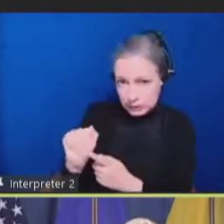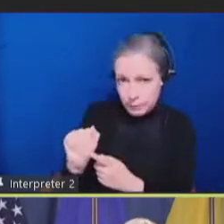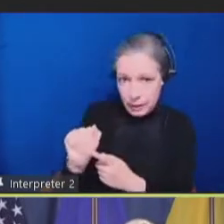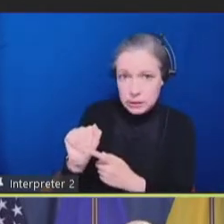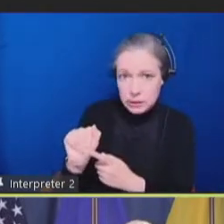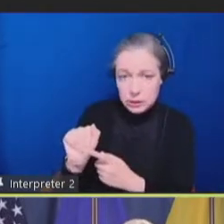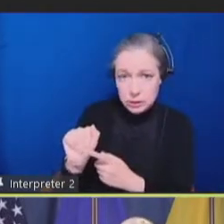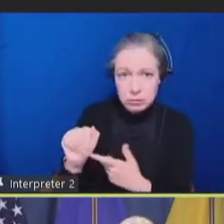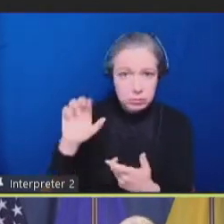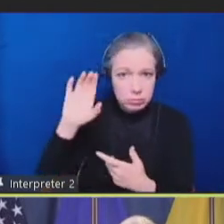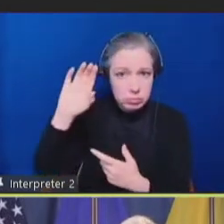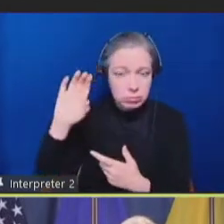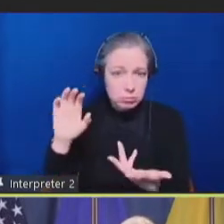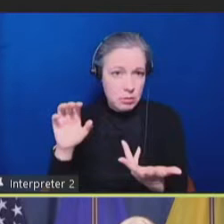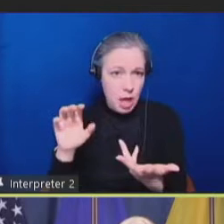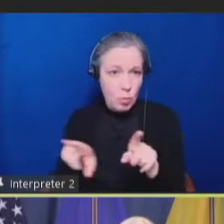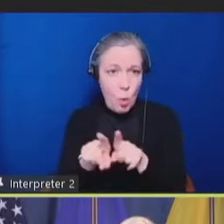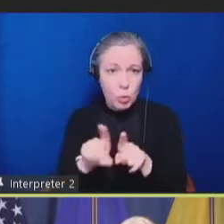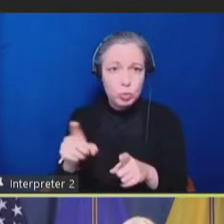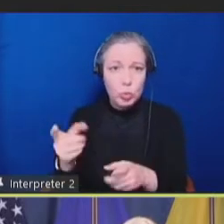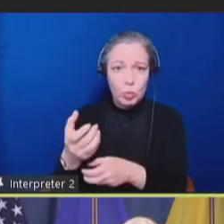that people had disabilities.